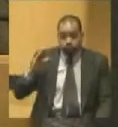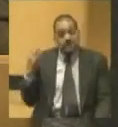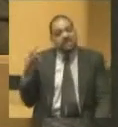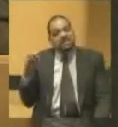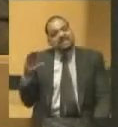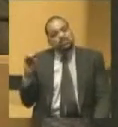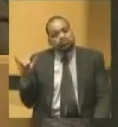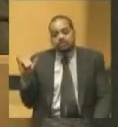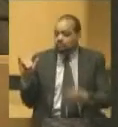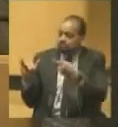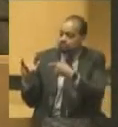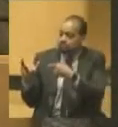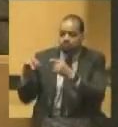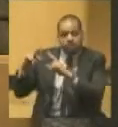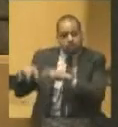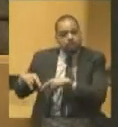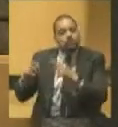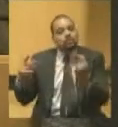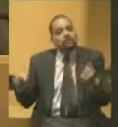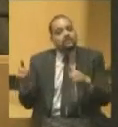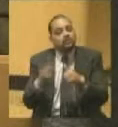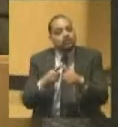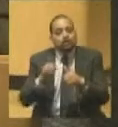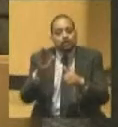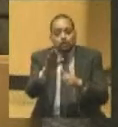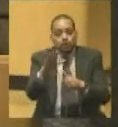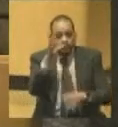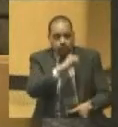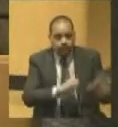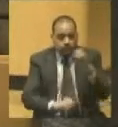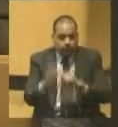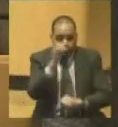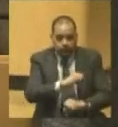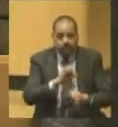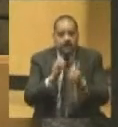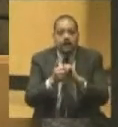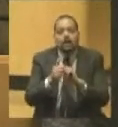you begin by throwing out all of your assumptions about the election calendar.